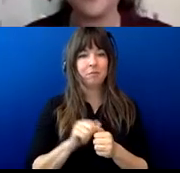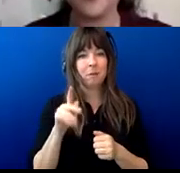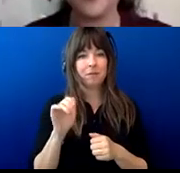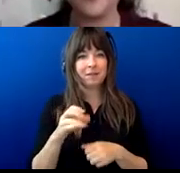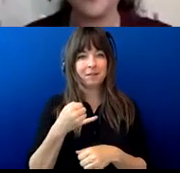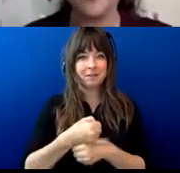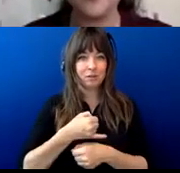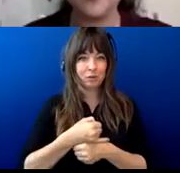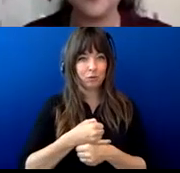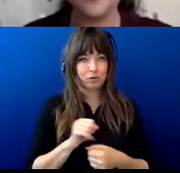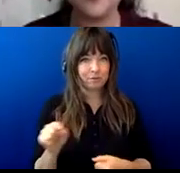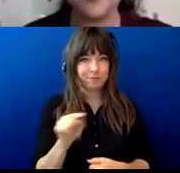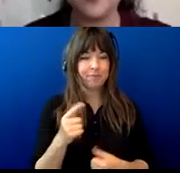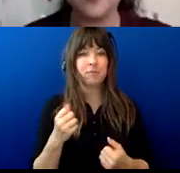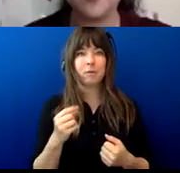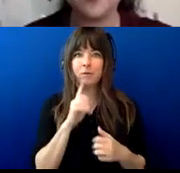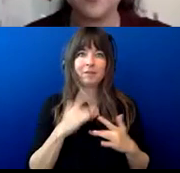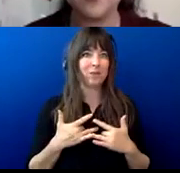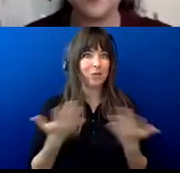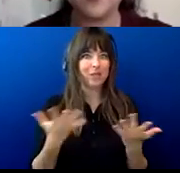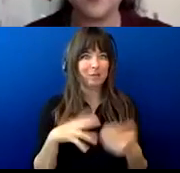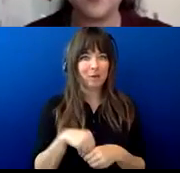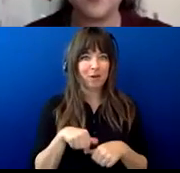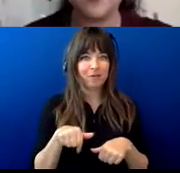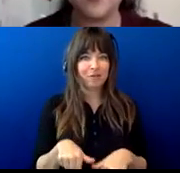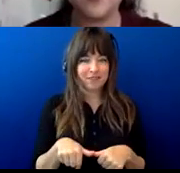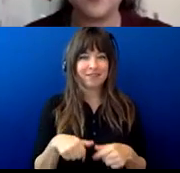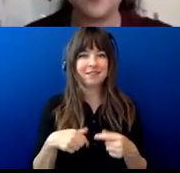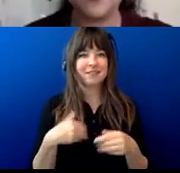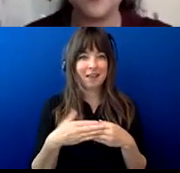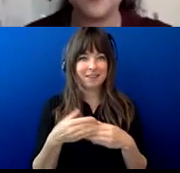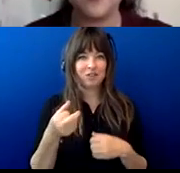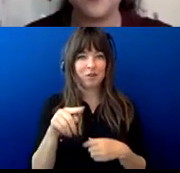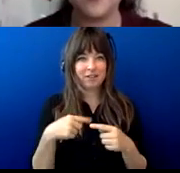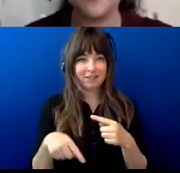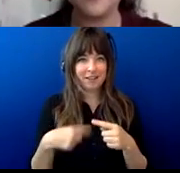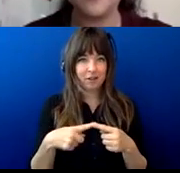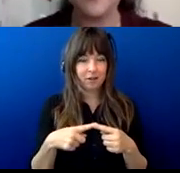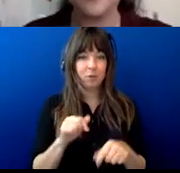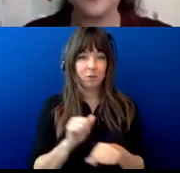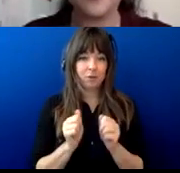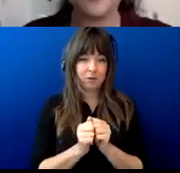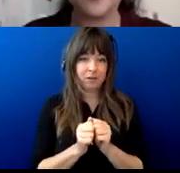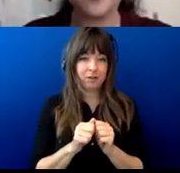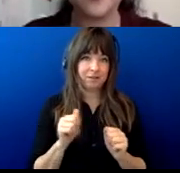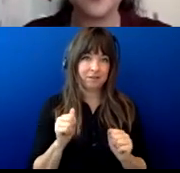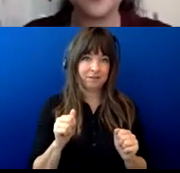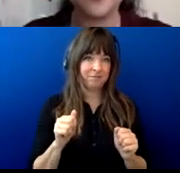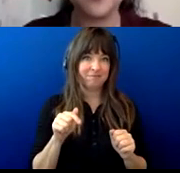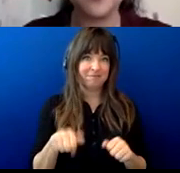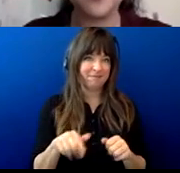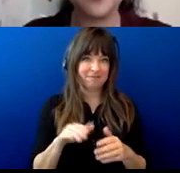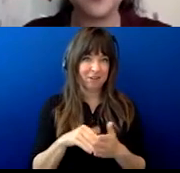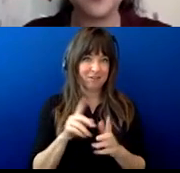and so we're thrilled to be part of this uh next rank cycle we've been working with cvrc since 2018 and um